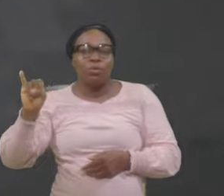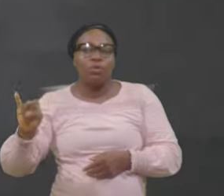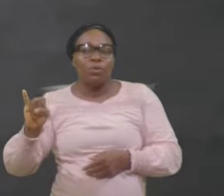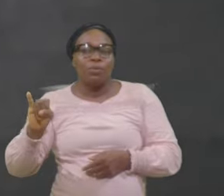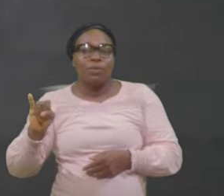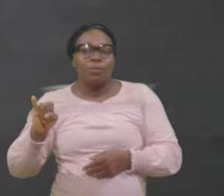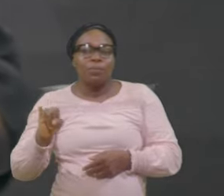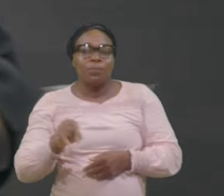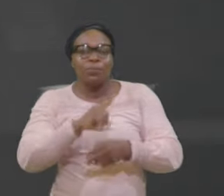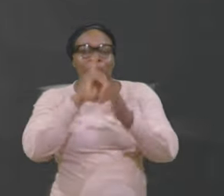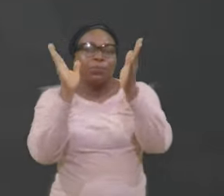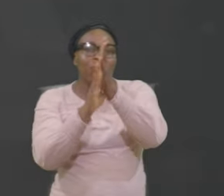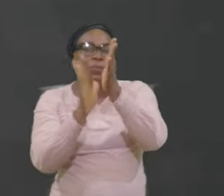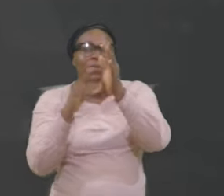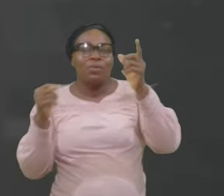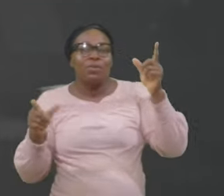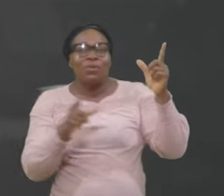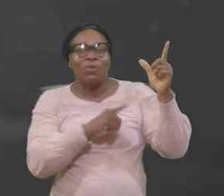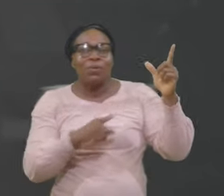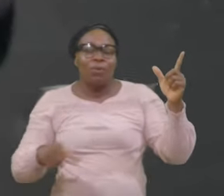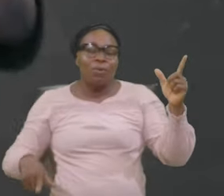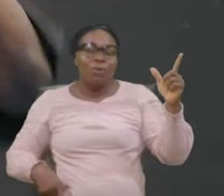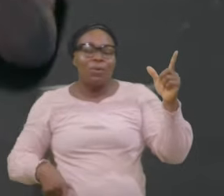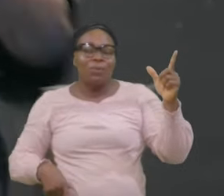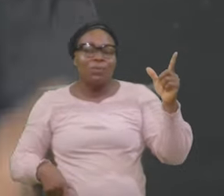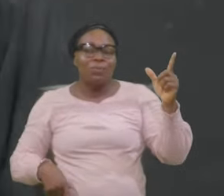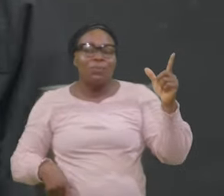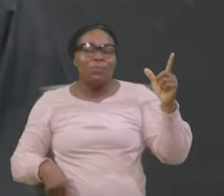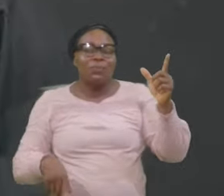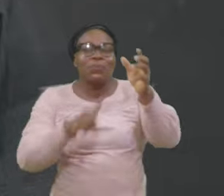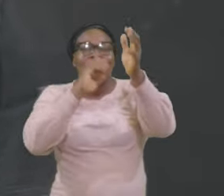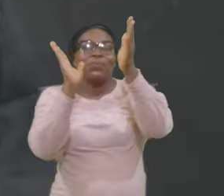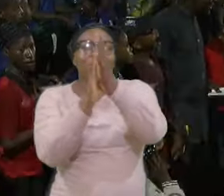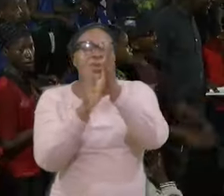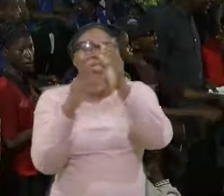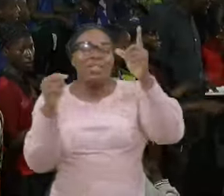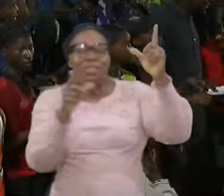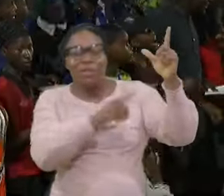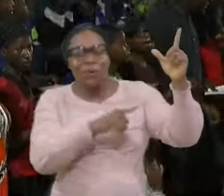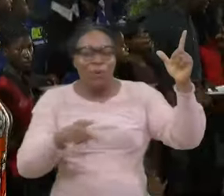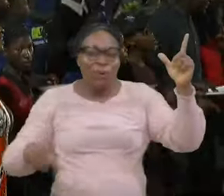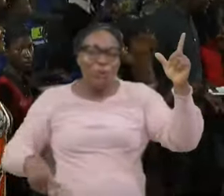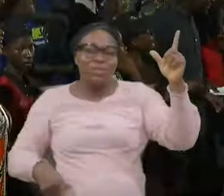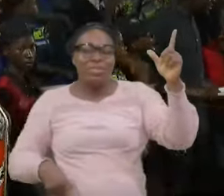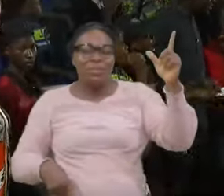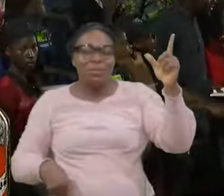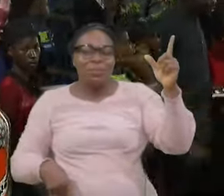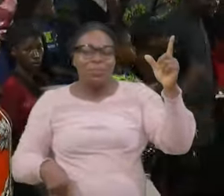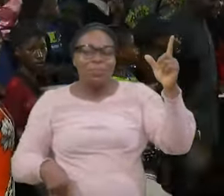Praise the Lord, praise the Lord, praise the